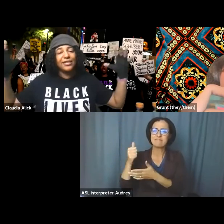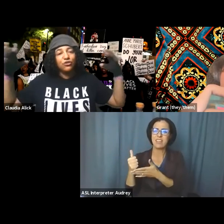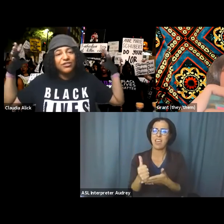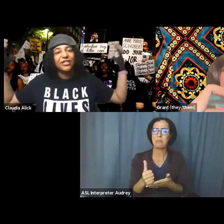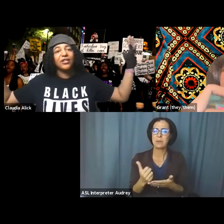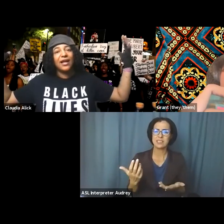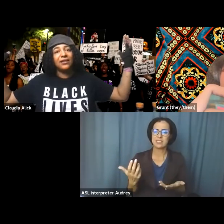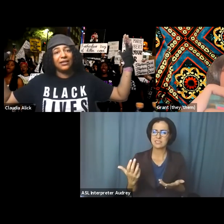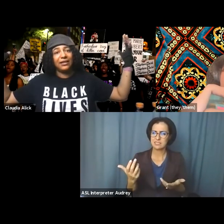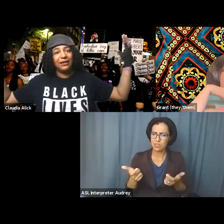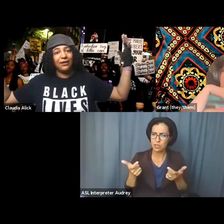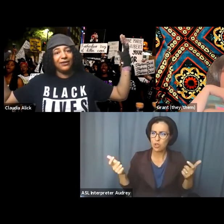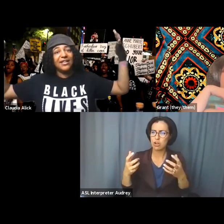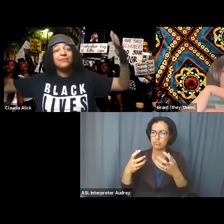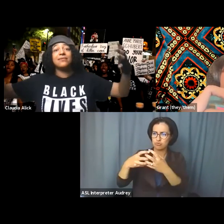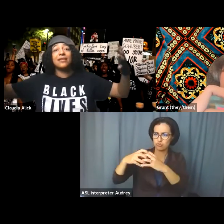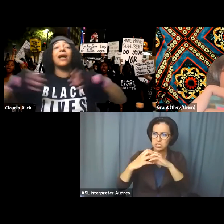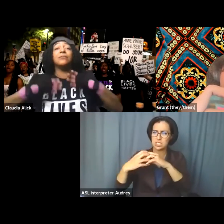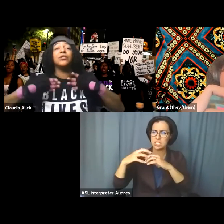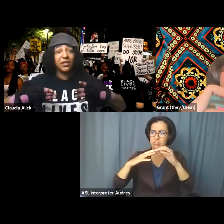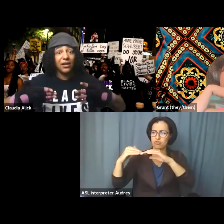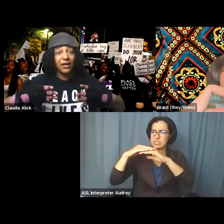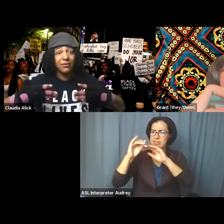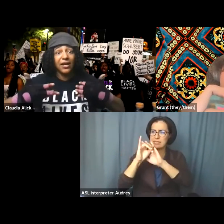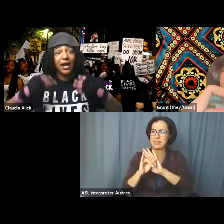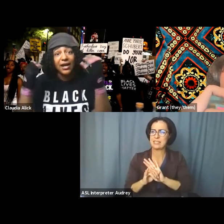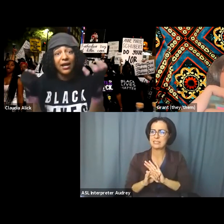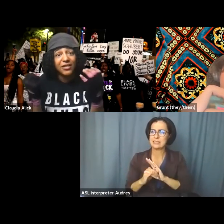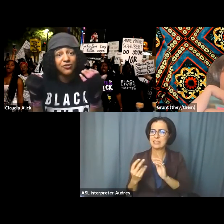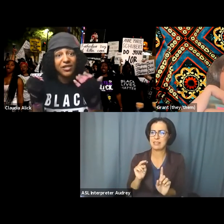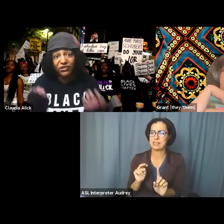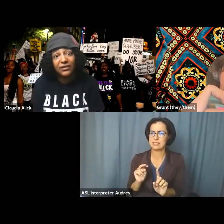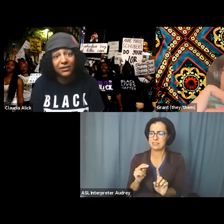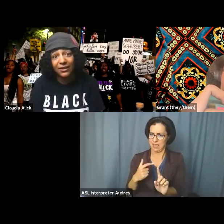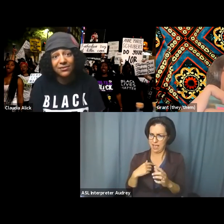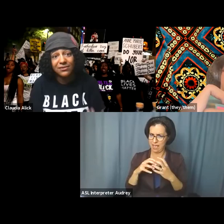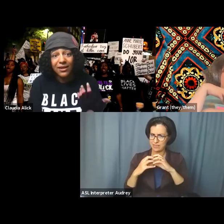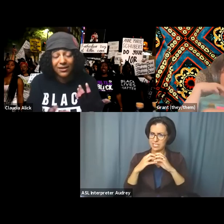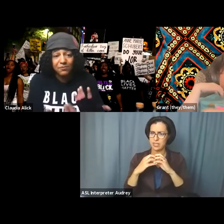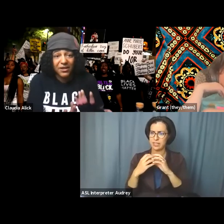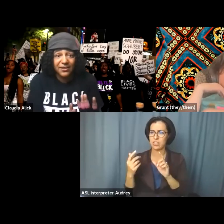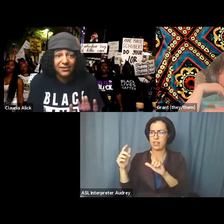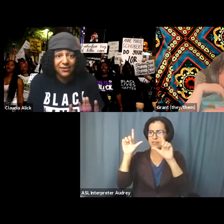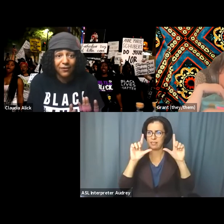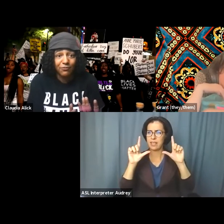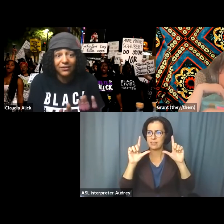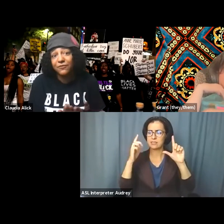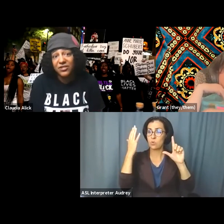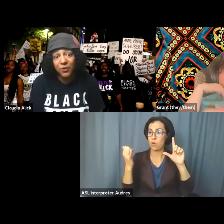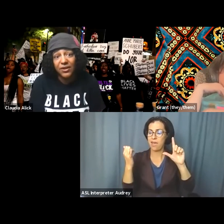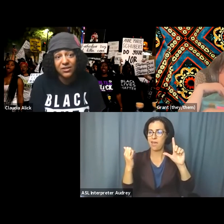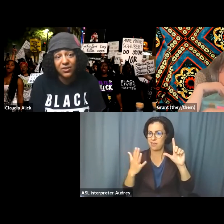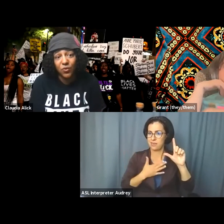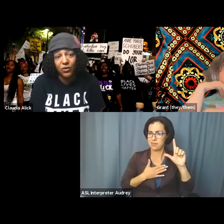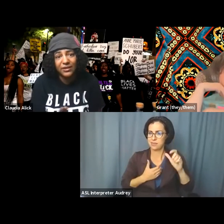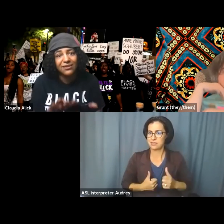intersectionality, uh, lens that I am using. I, I, I have an intersectionality lens and that's because of my lived